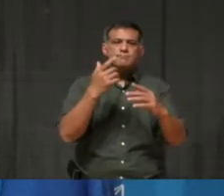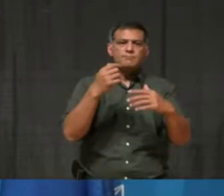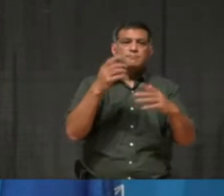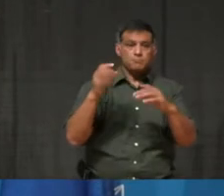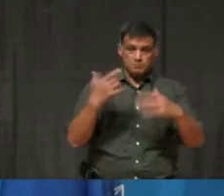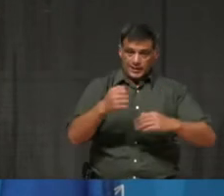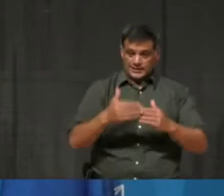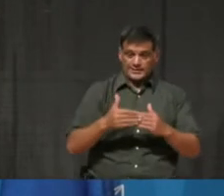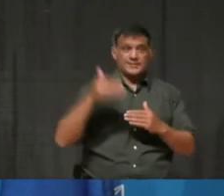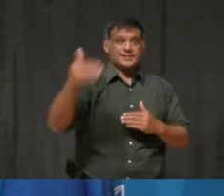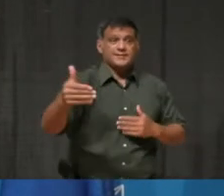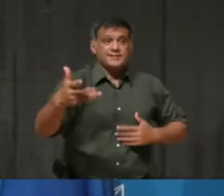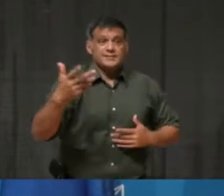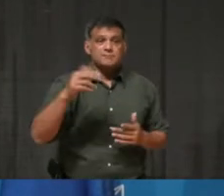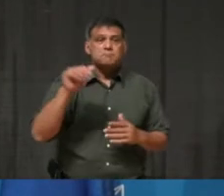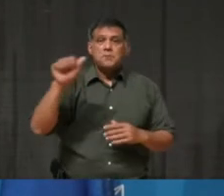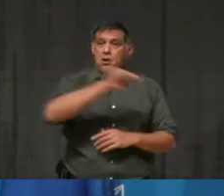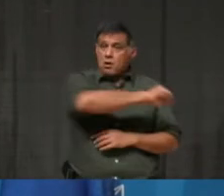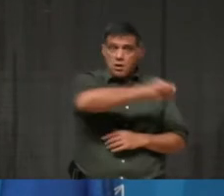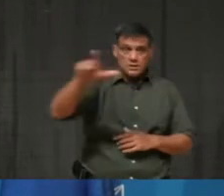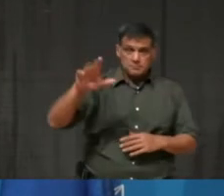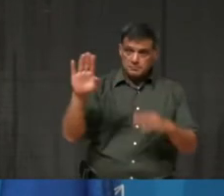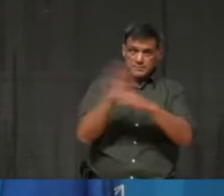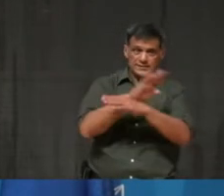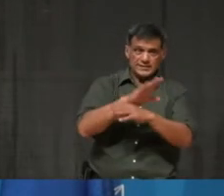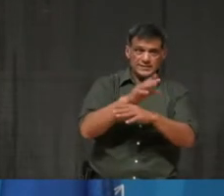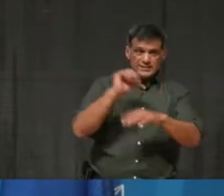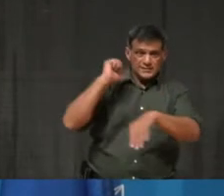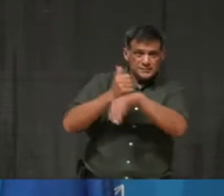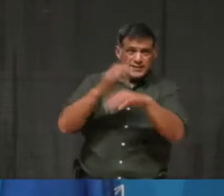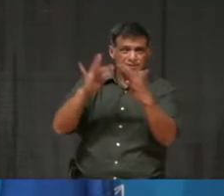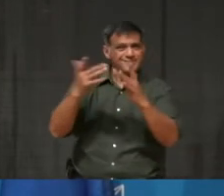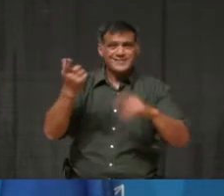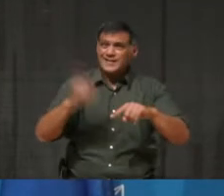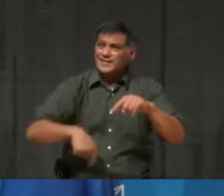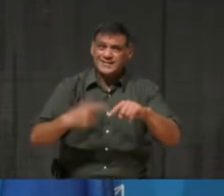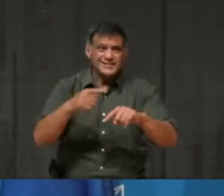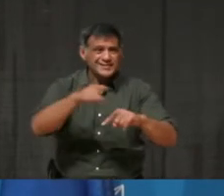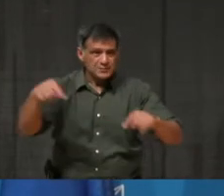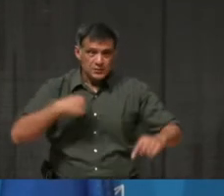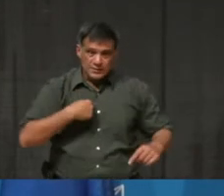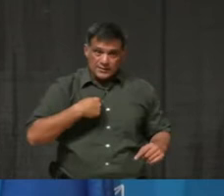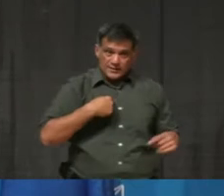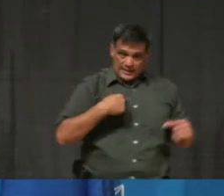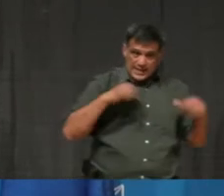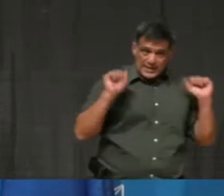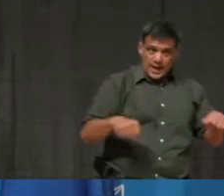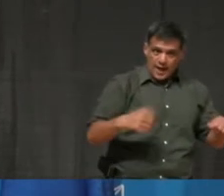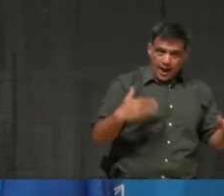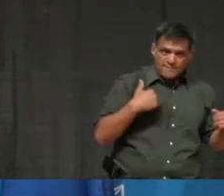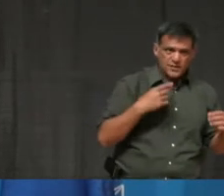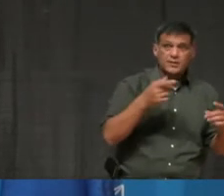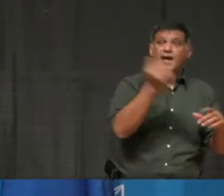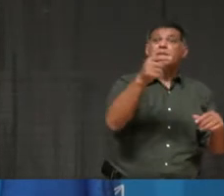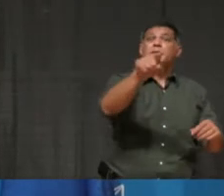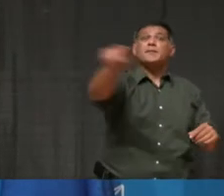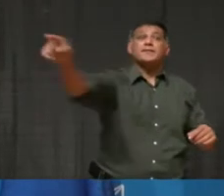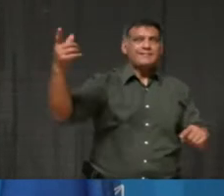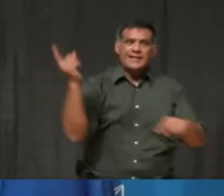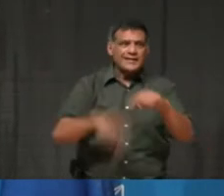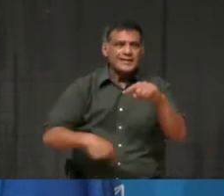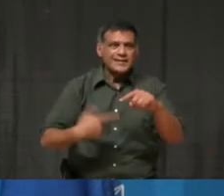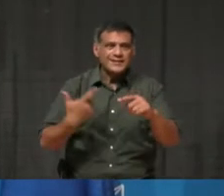have the opportunity to do that. And they can't move as quickly as perhaps we did. So it's important to recognize